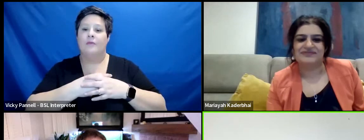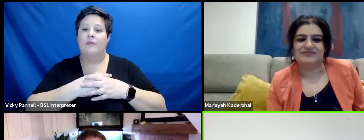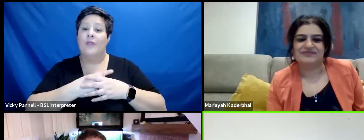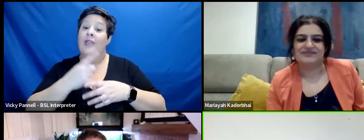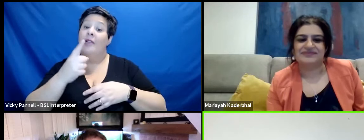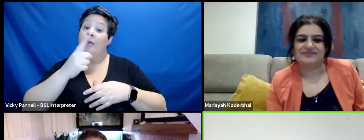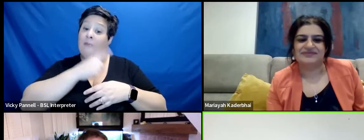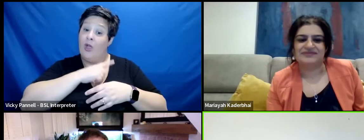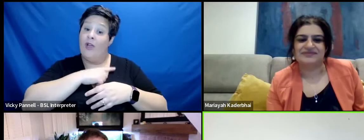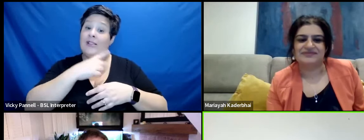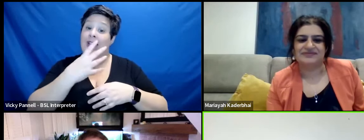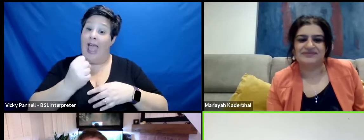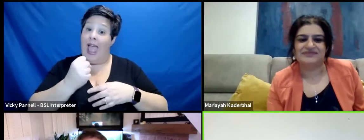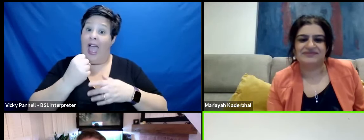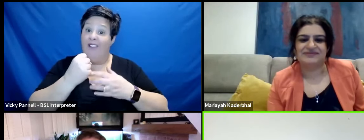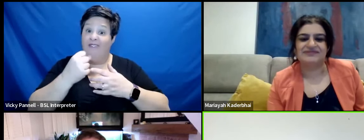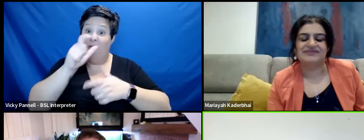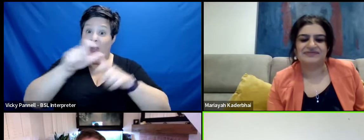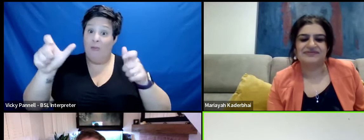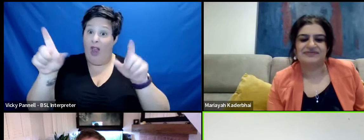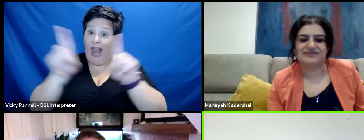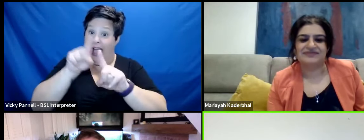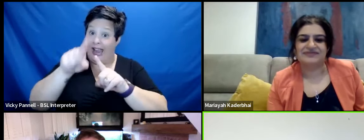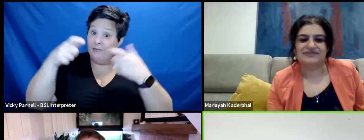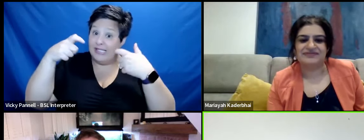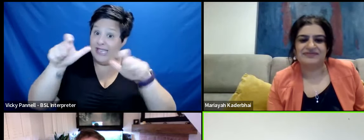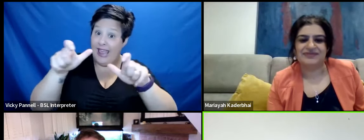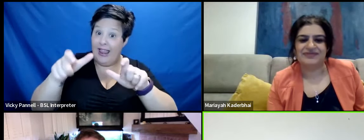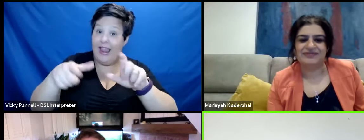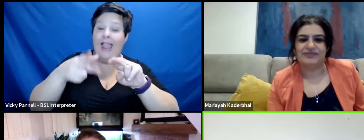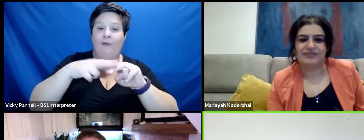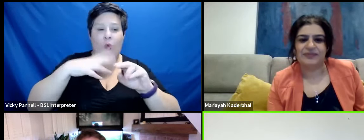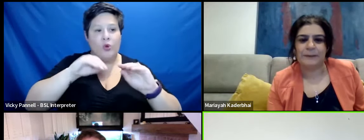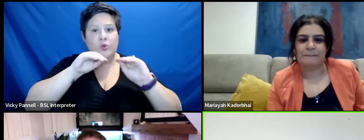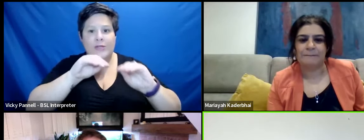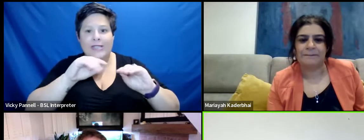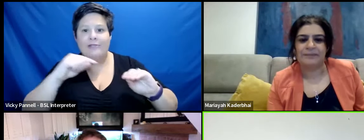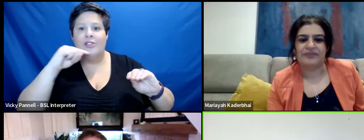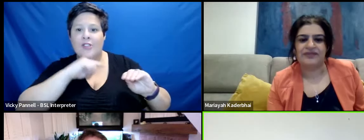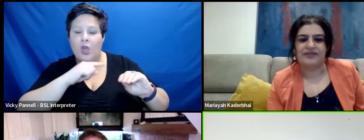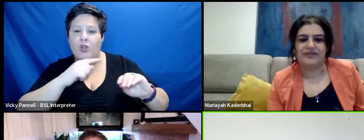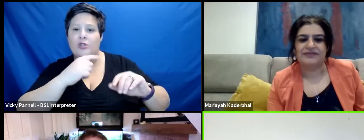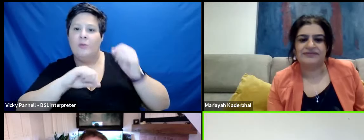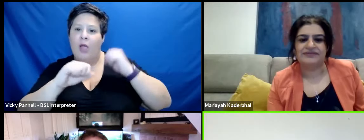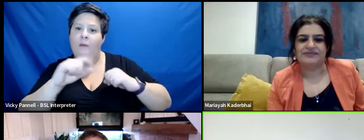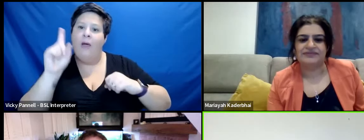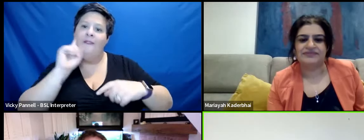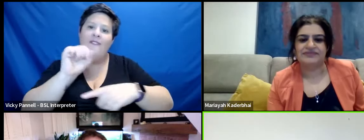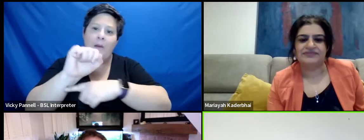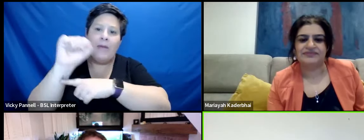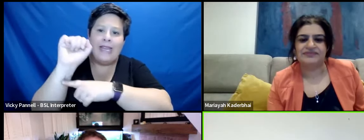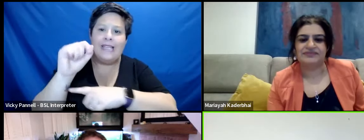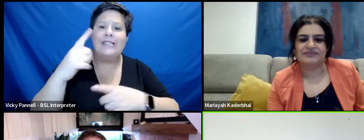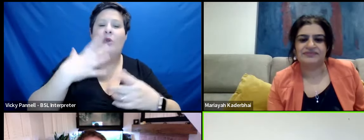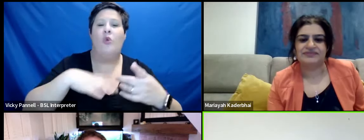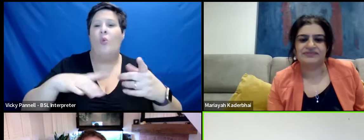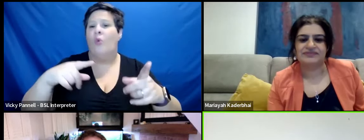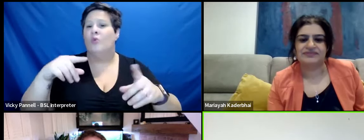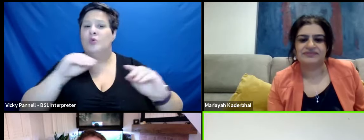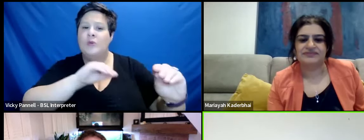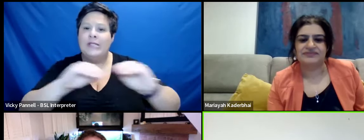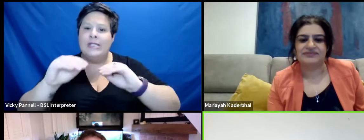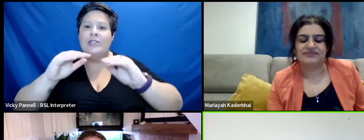because there are many of him still in the world and I think if we're to teach our sons to be feminists, if we're to teach equality, if we're to